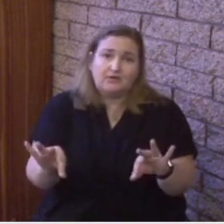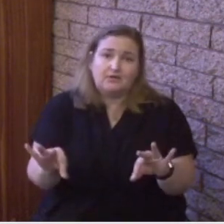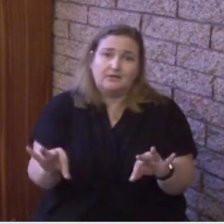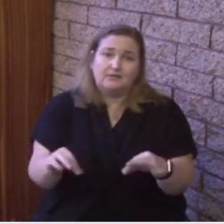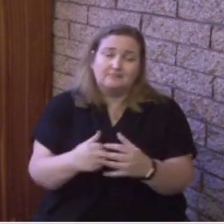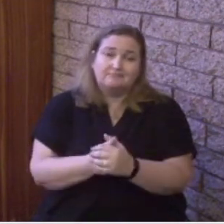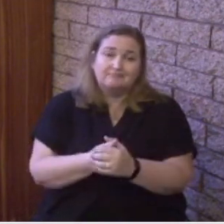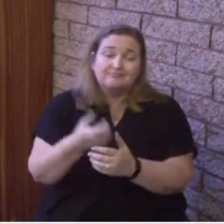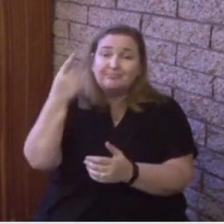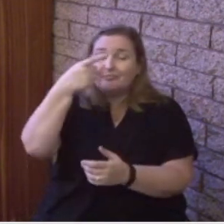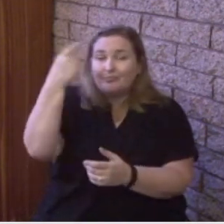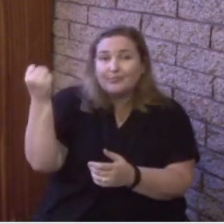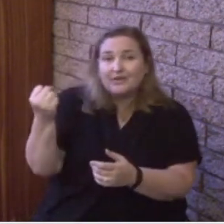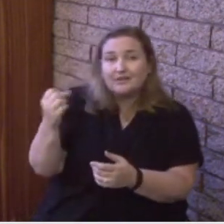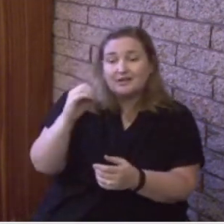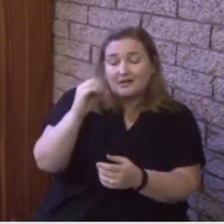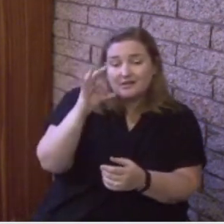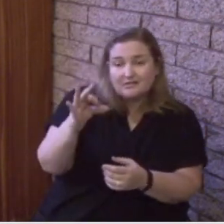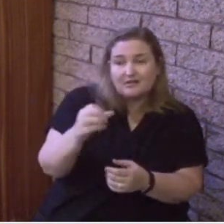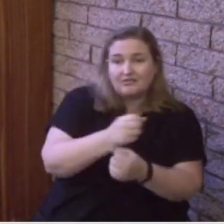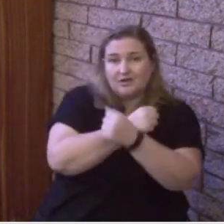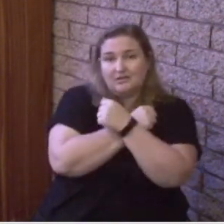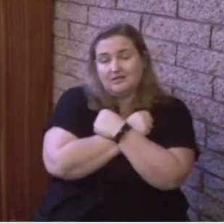because of the love of Christ.